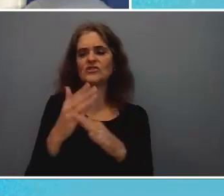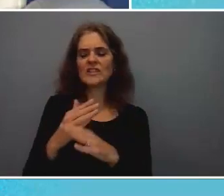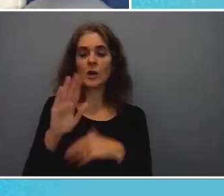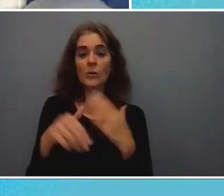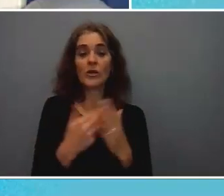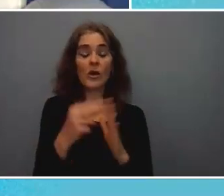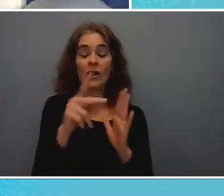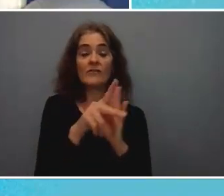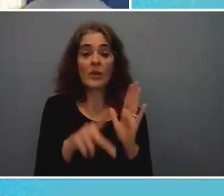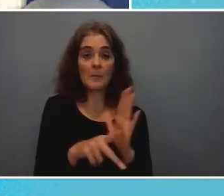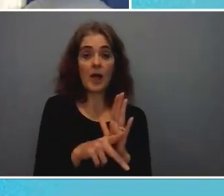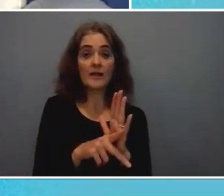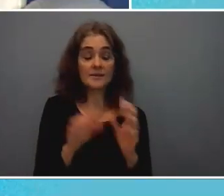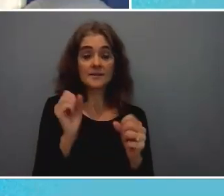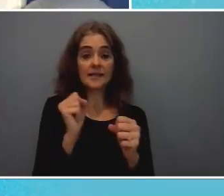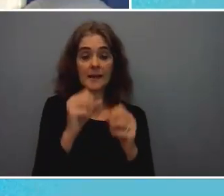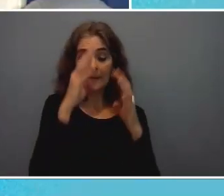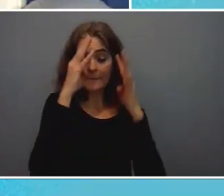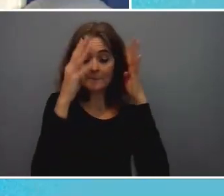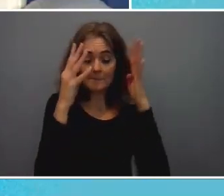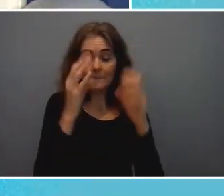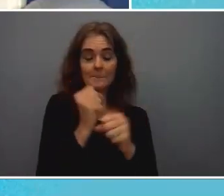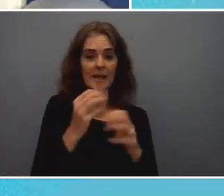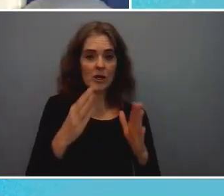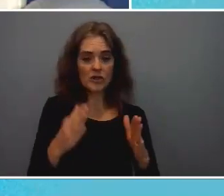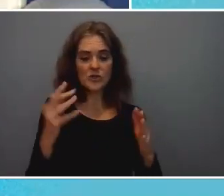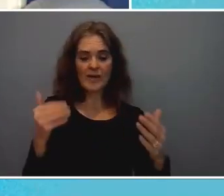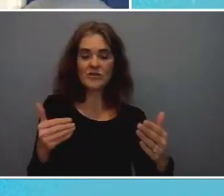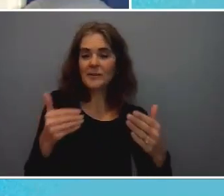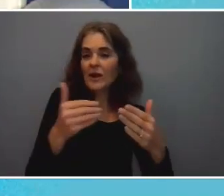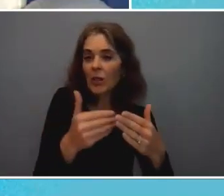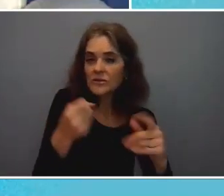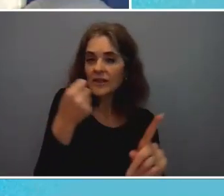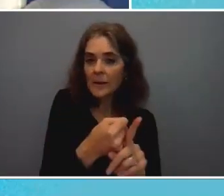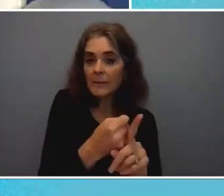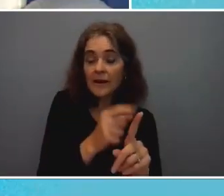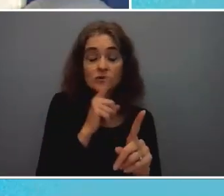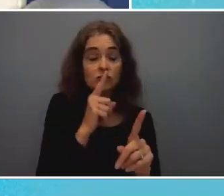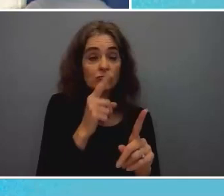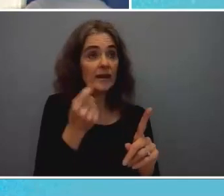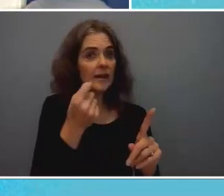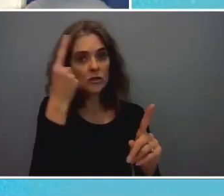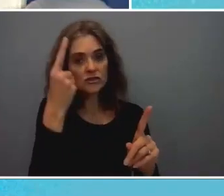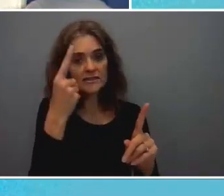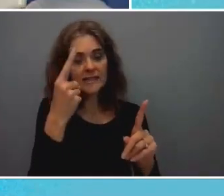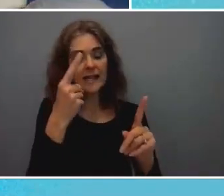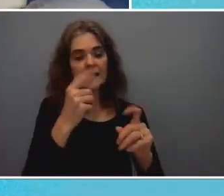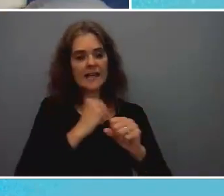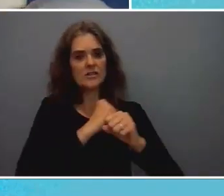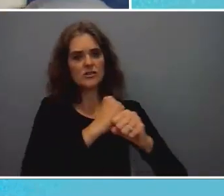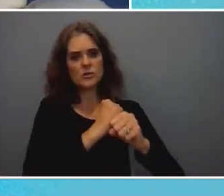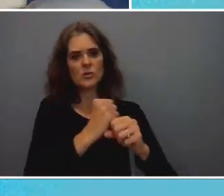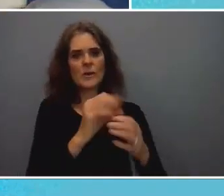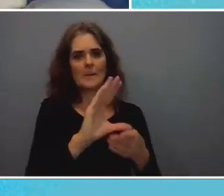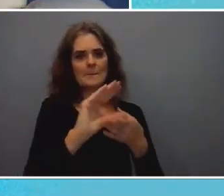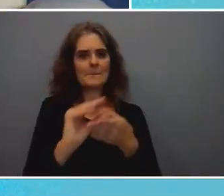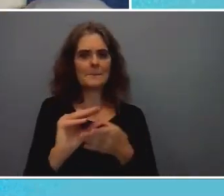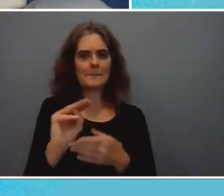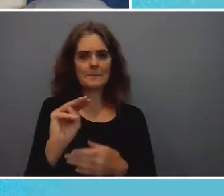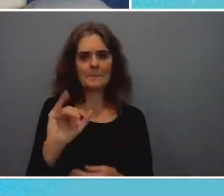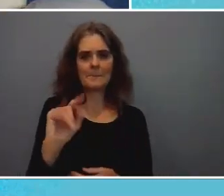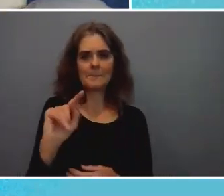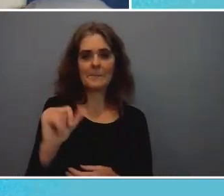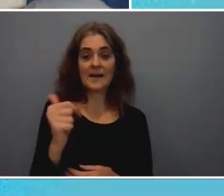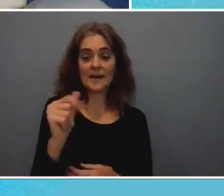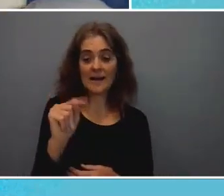you have to be closest to the impact to understand it and to mitigate against it and while you know a high level